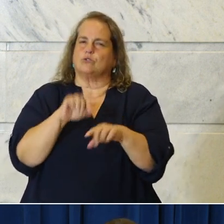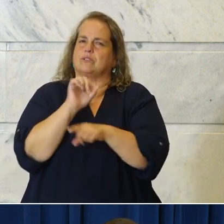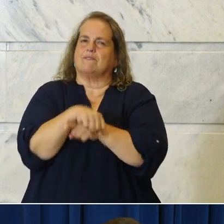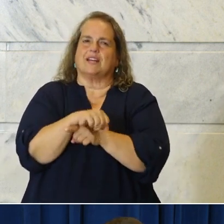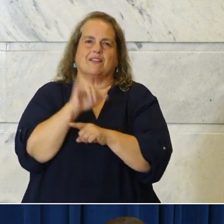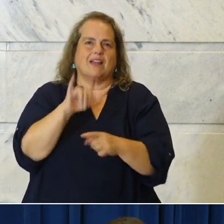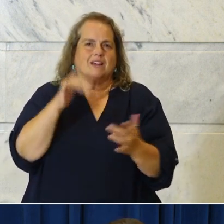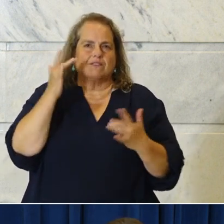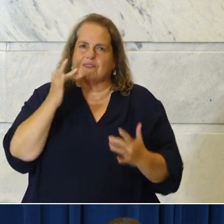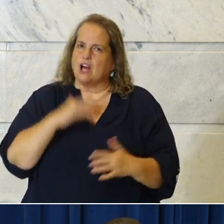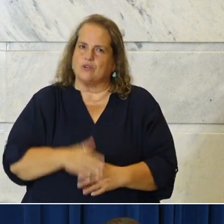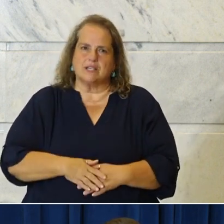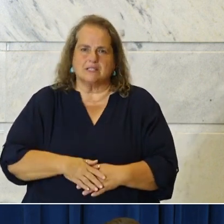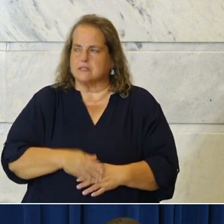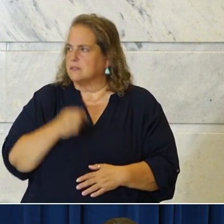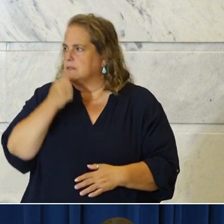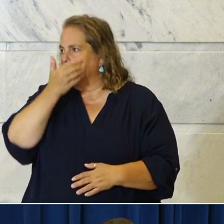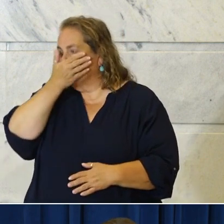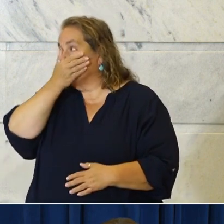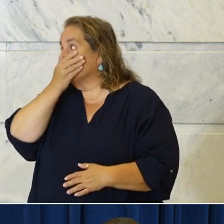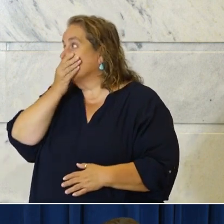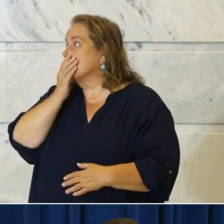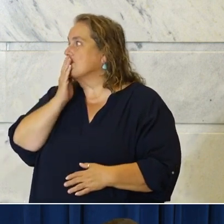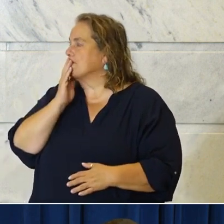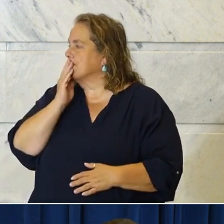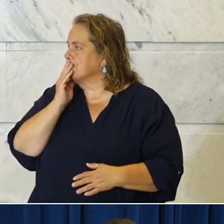Put one more up. Yeah.